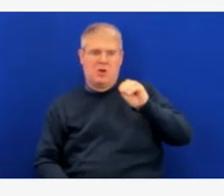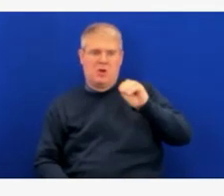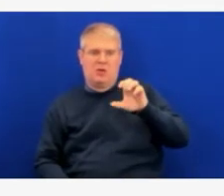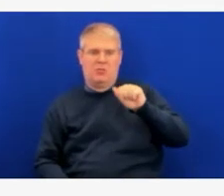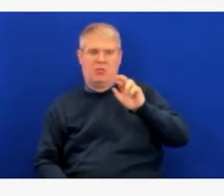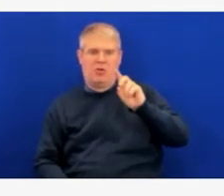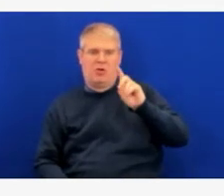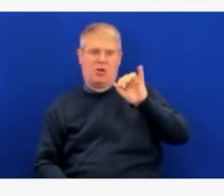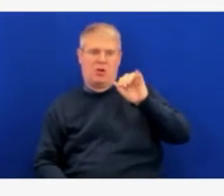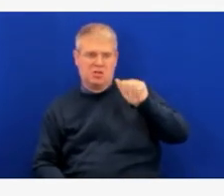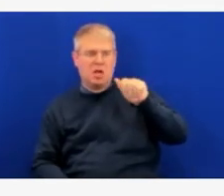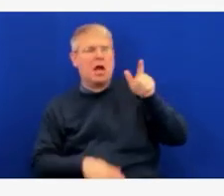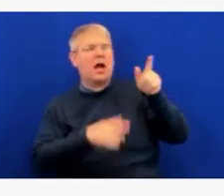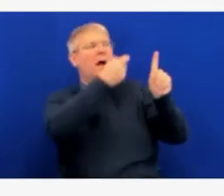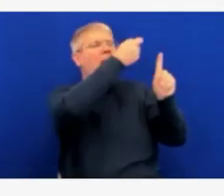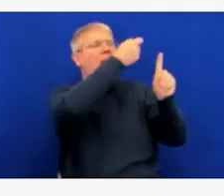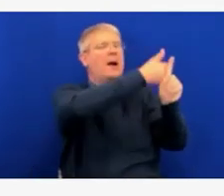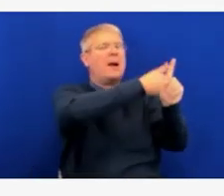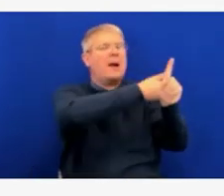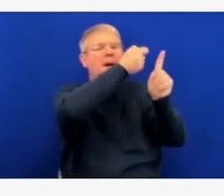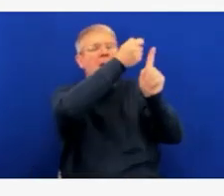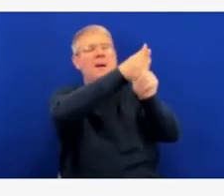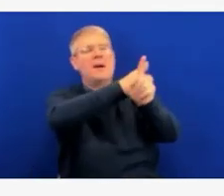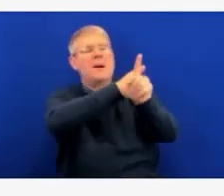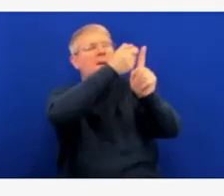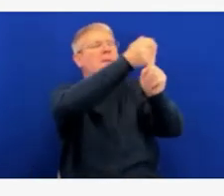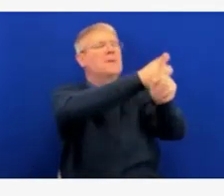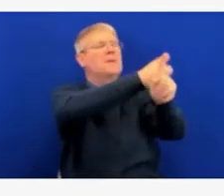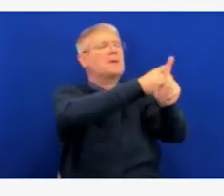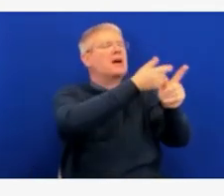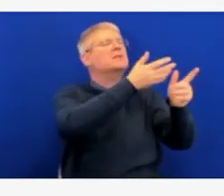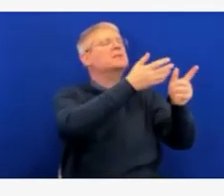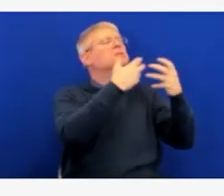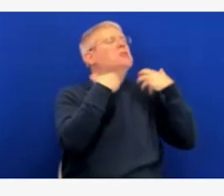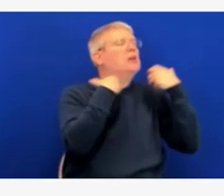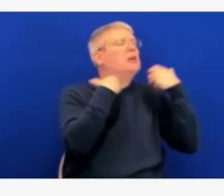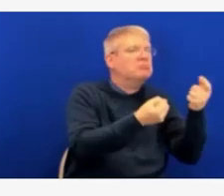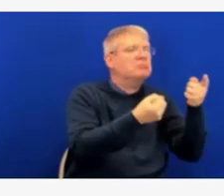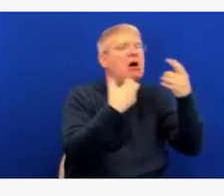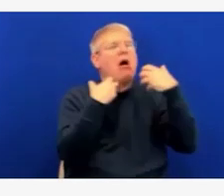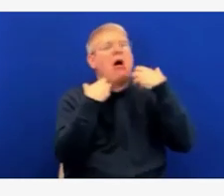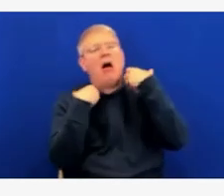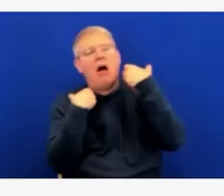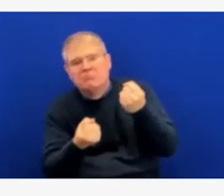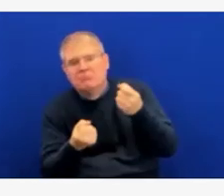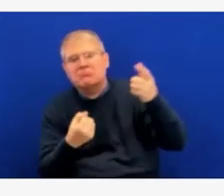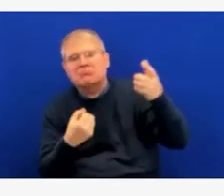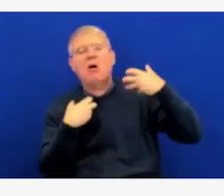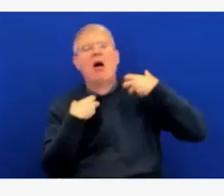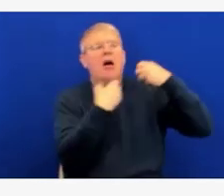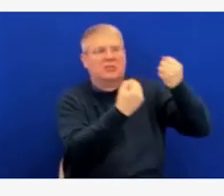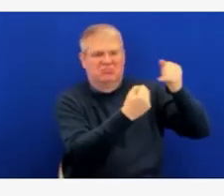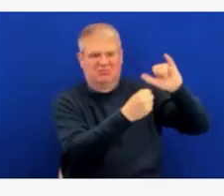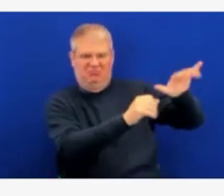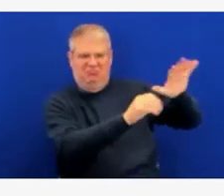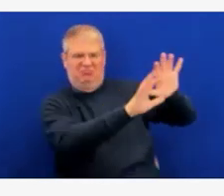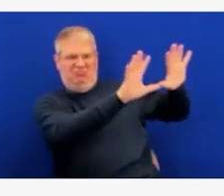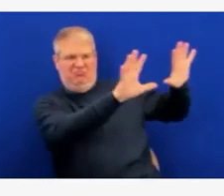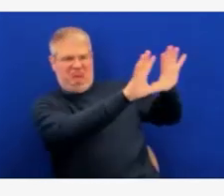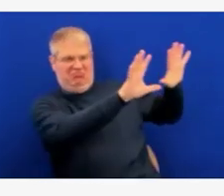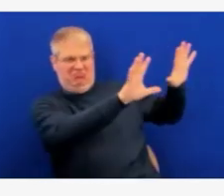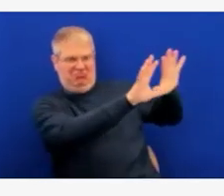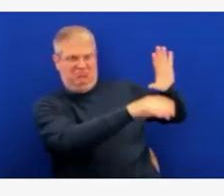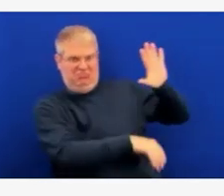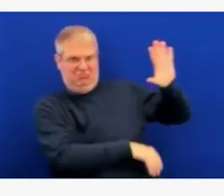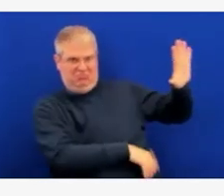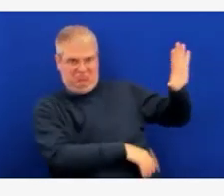younger population has not shown this same risk. It's something that they will continue to monitor closely. And it's really important to remember